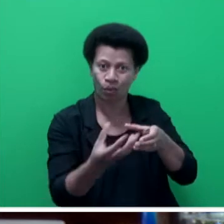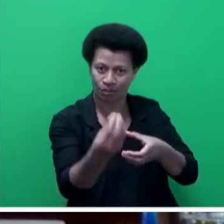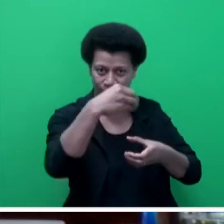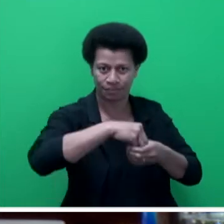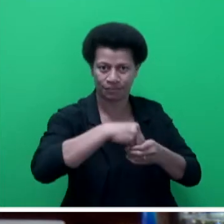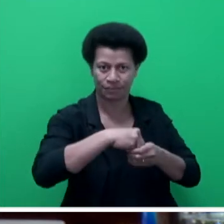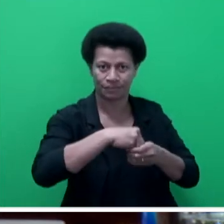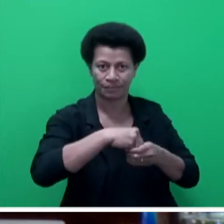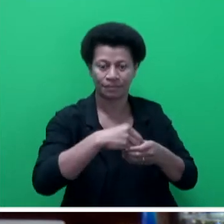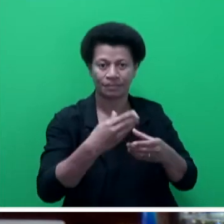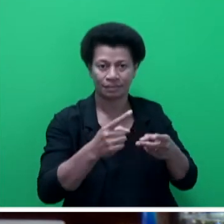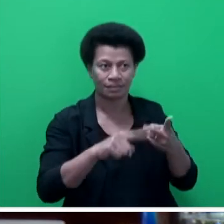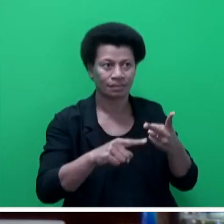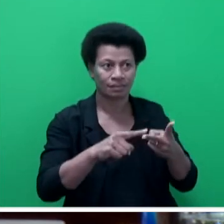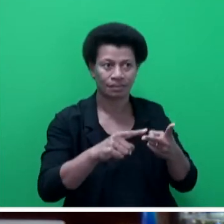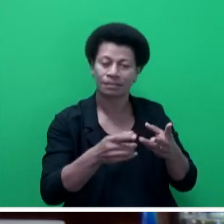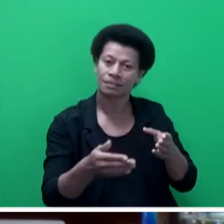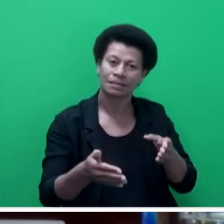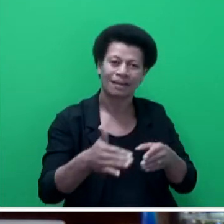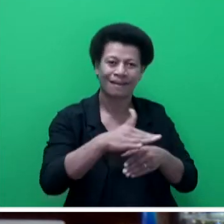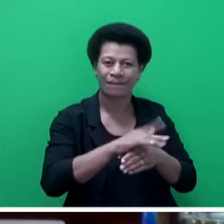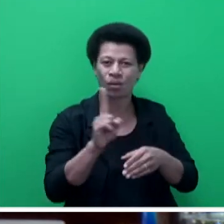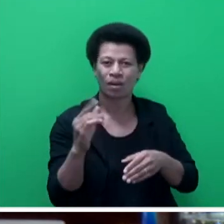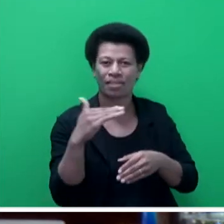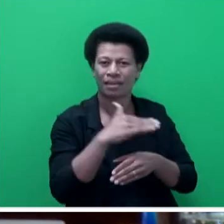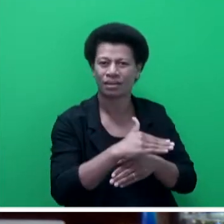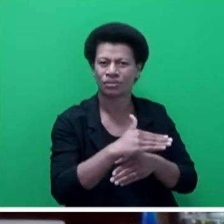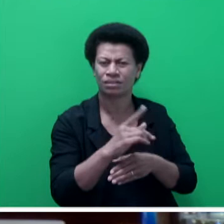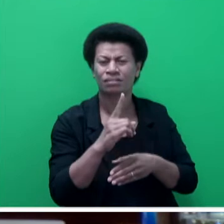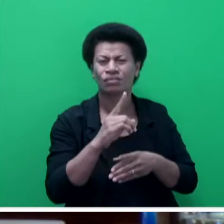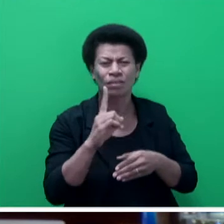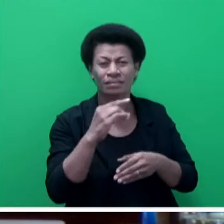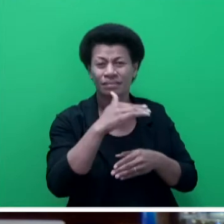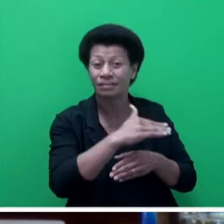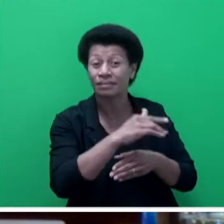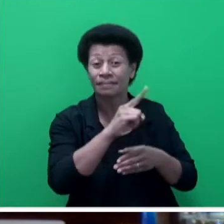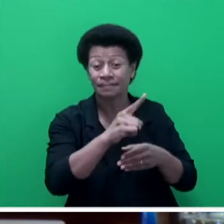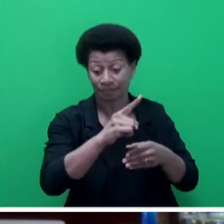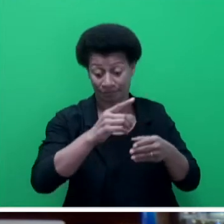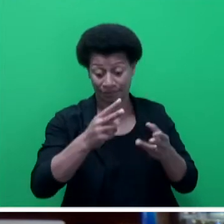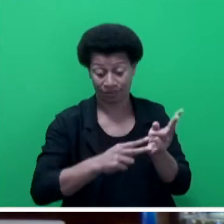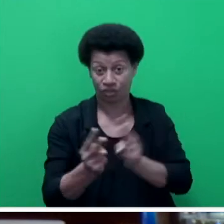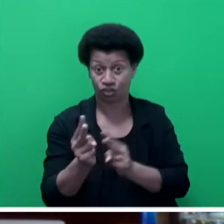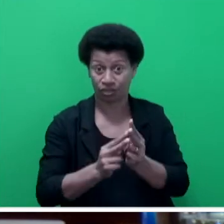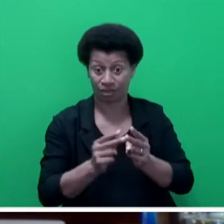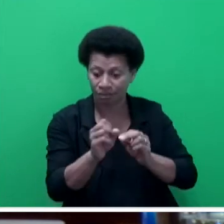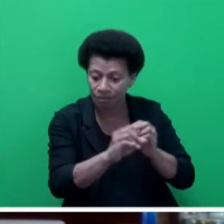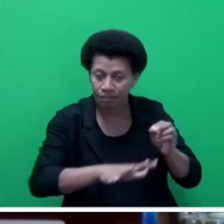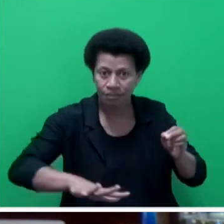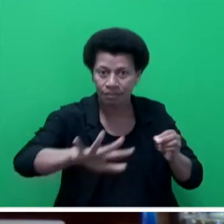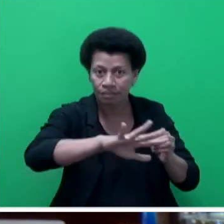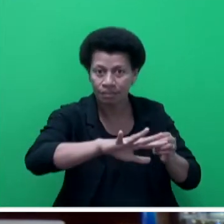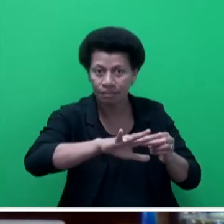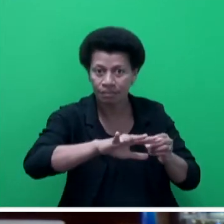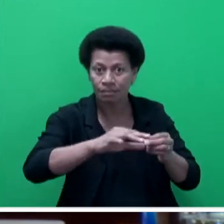be rolled out covering a total of 1,193 villages and settlements that are under the embed of